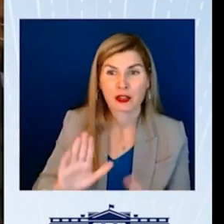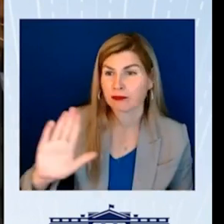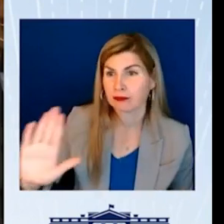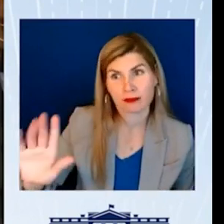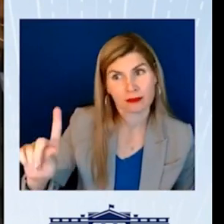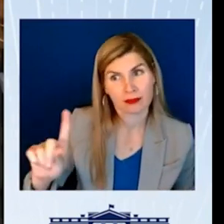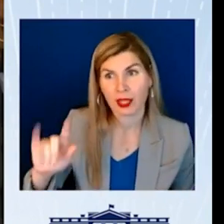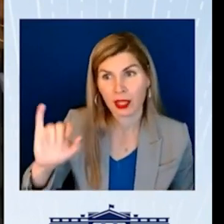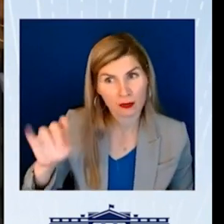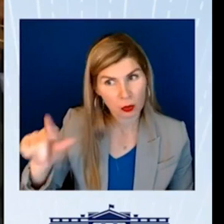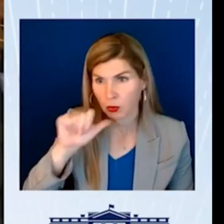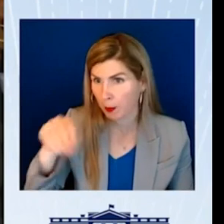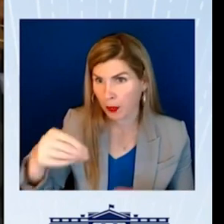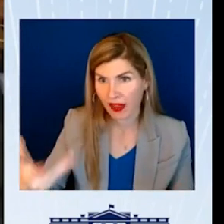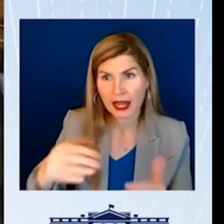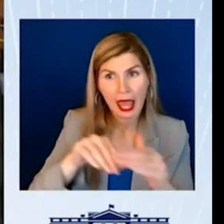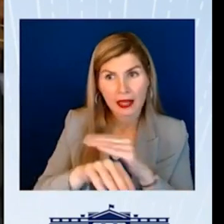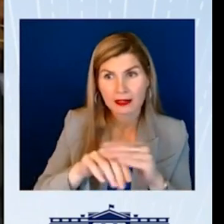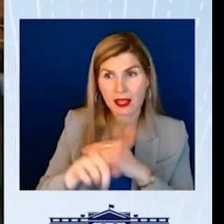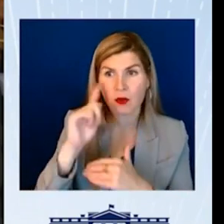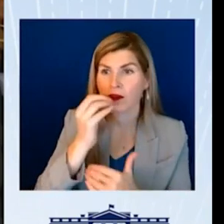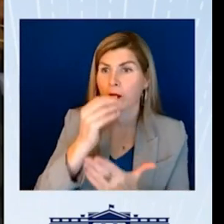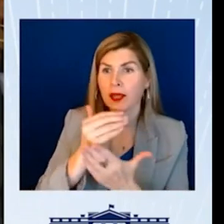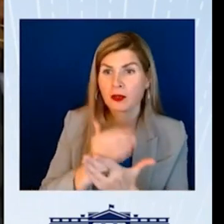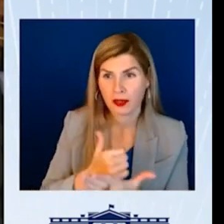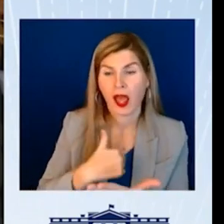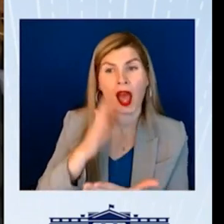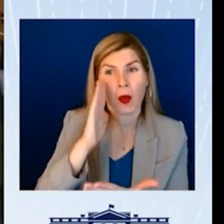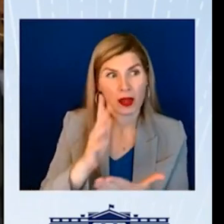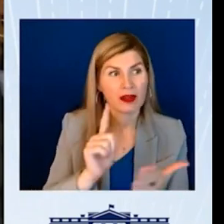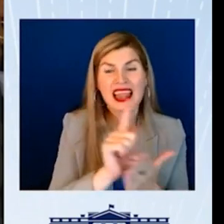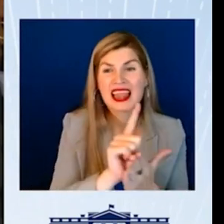if you don't provide access to the menu, I'm going to take legal action.